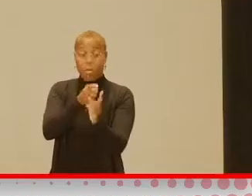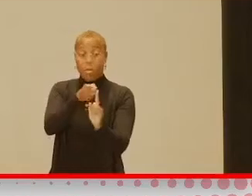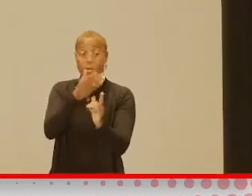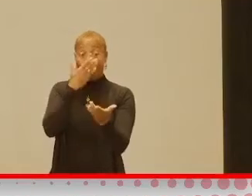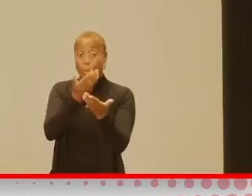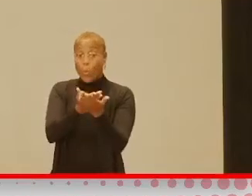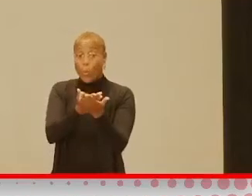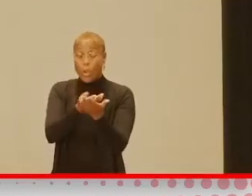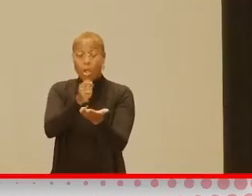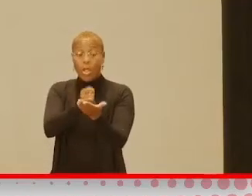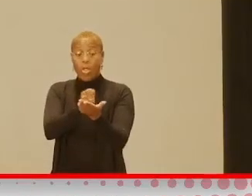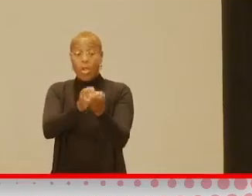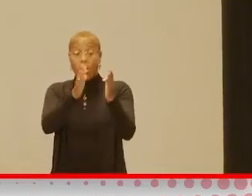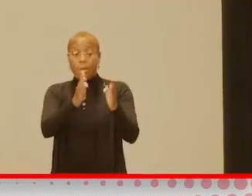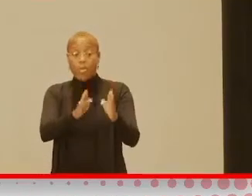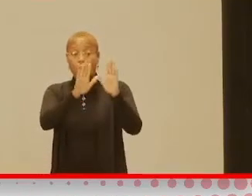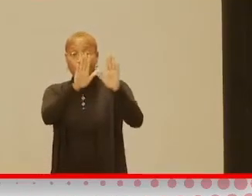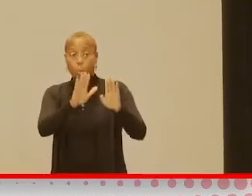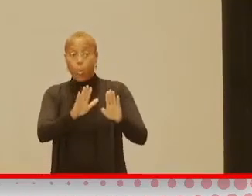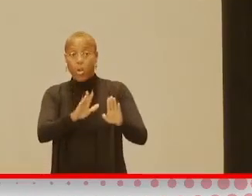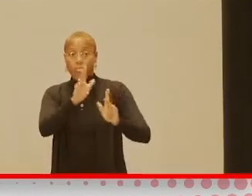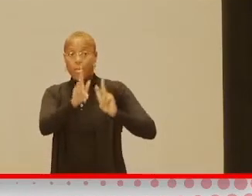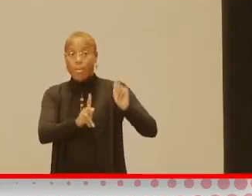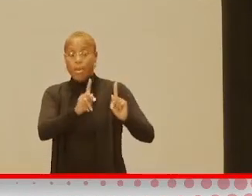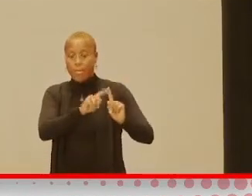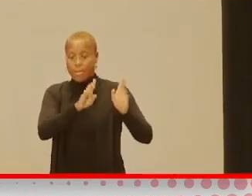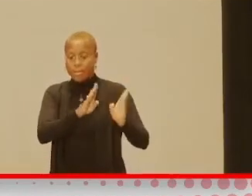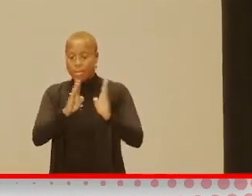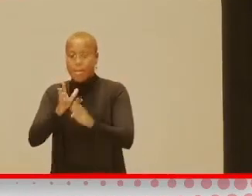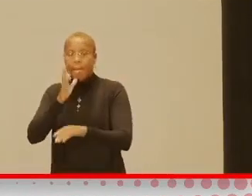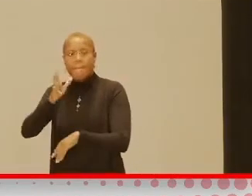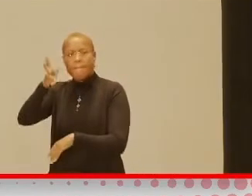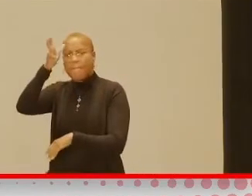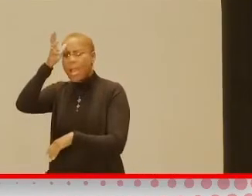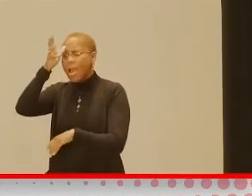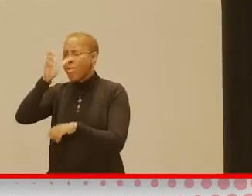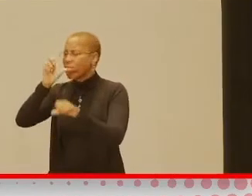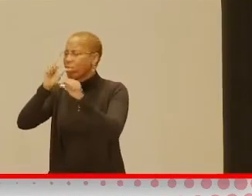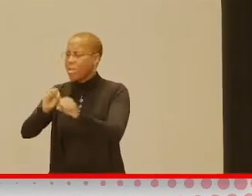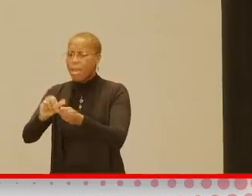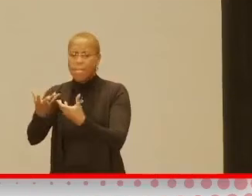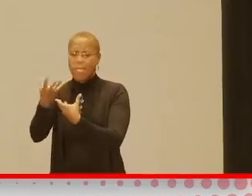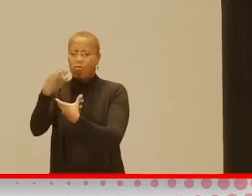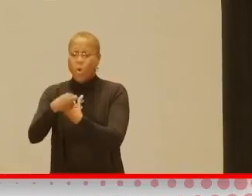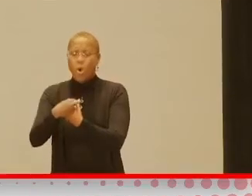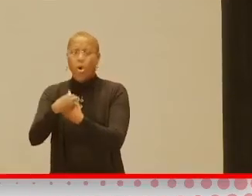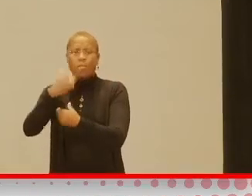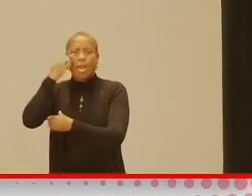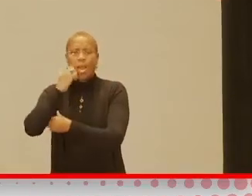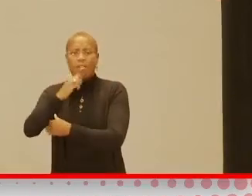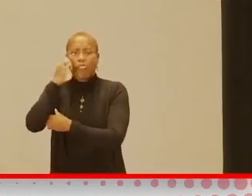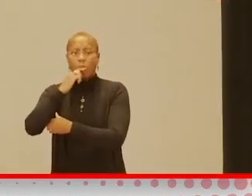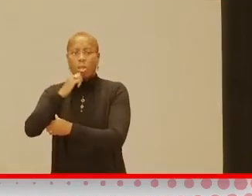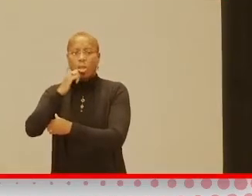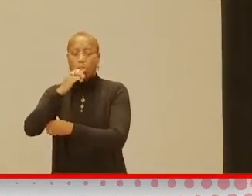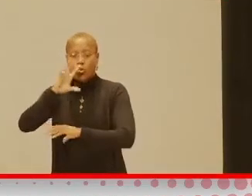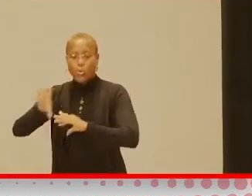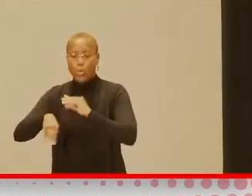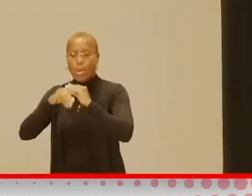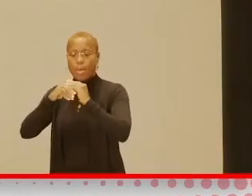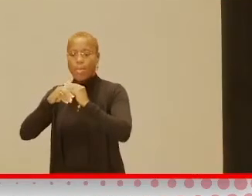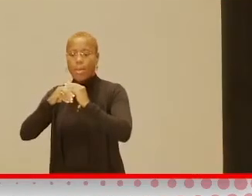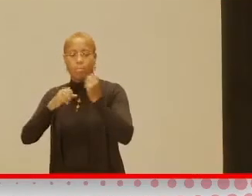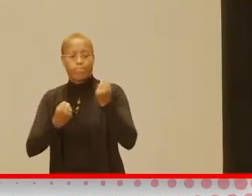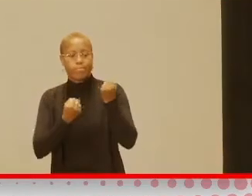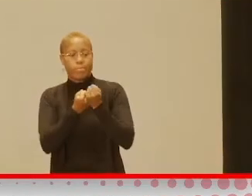are wonderful people, but parents can do a lot of these things in their day-to-day routines in addition to that that's going to help,